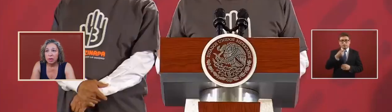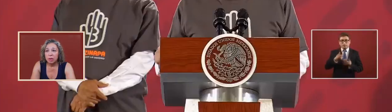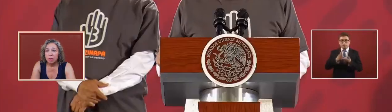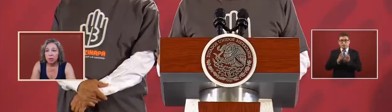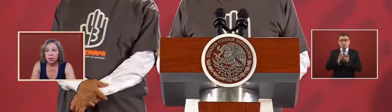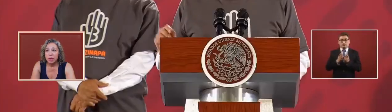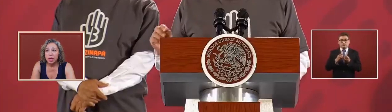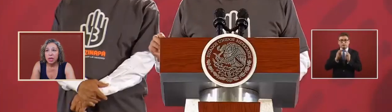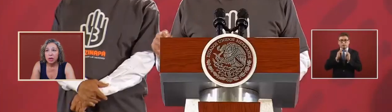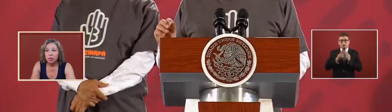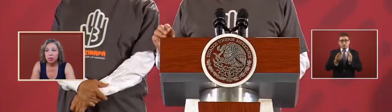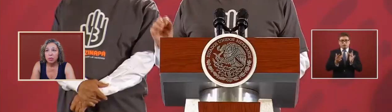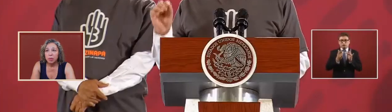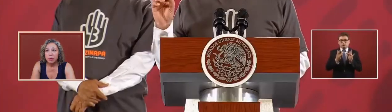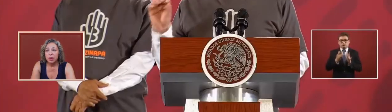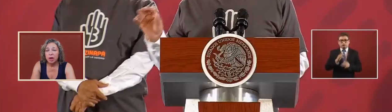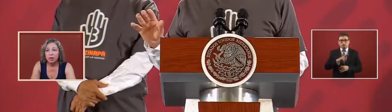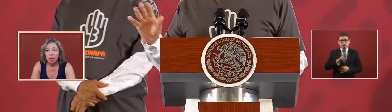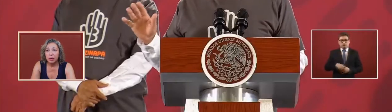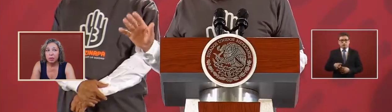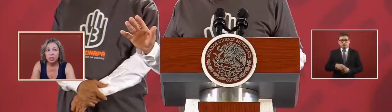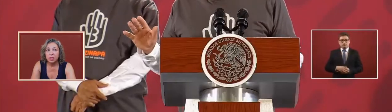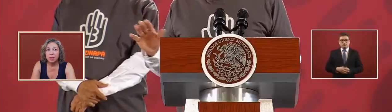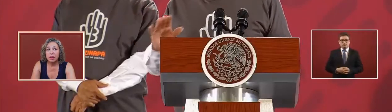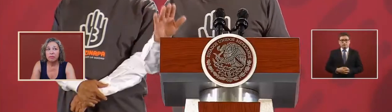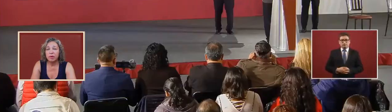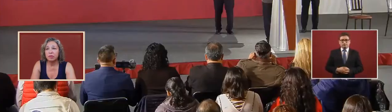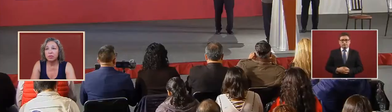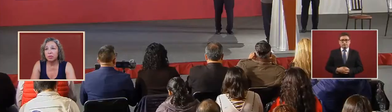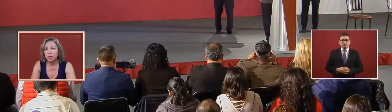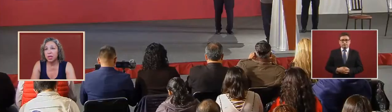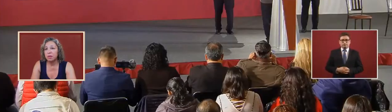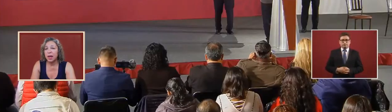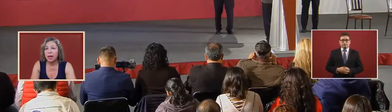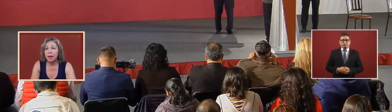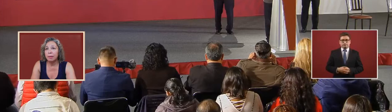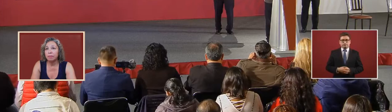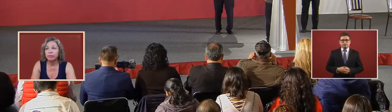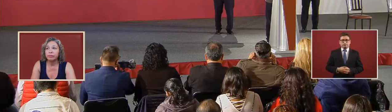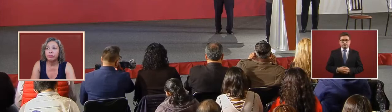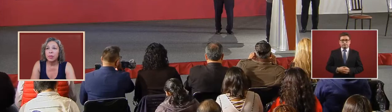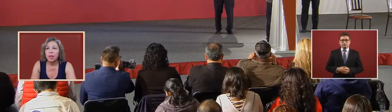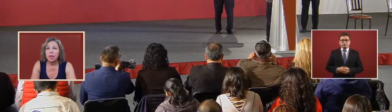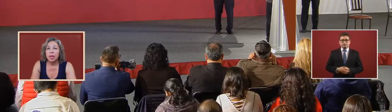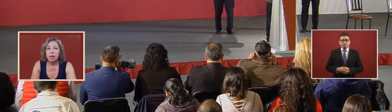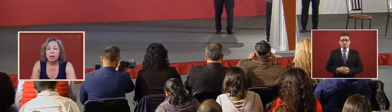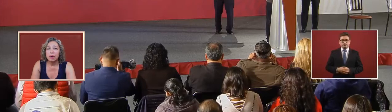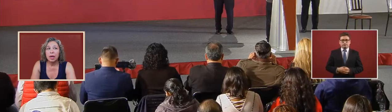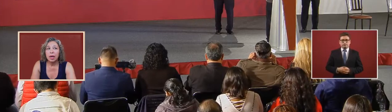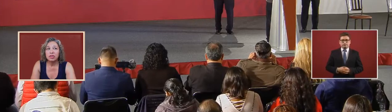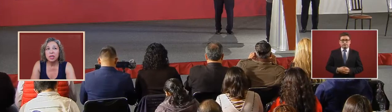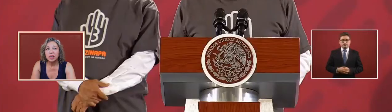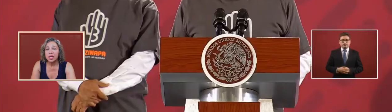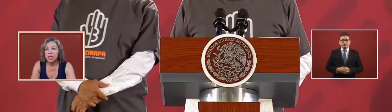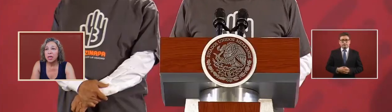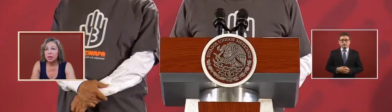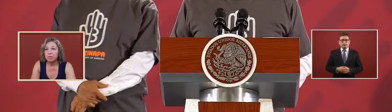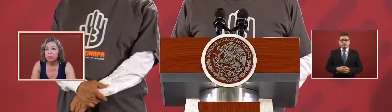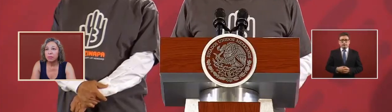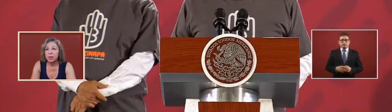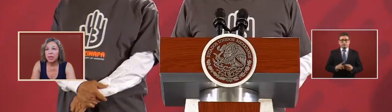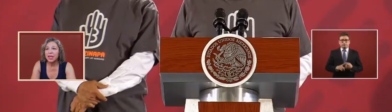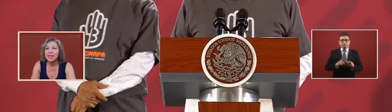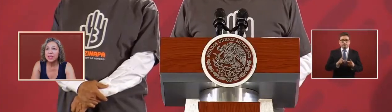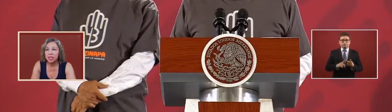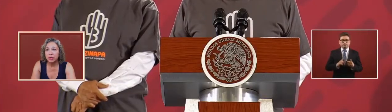with any group uh that was involved with any um how should i say uh